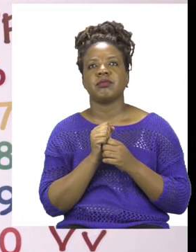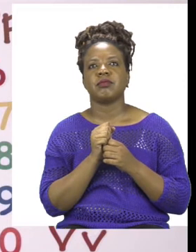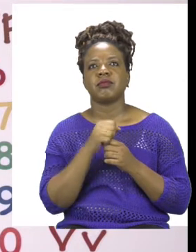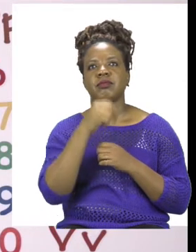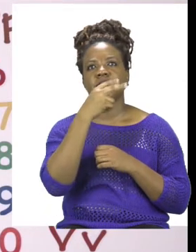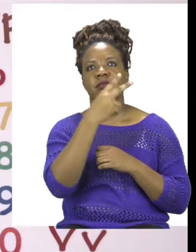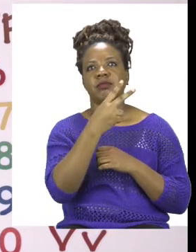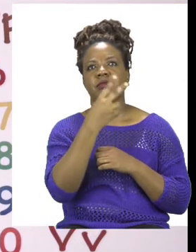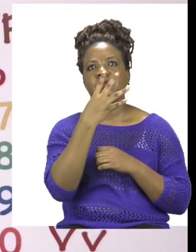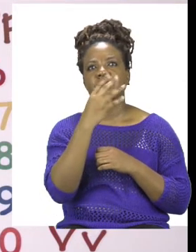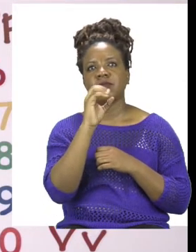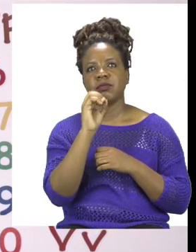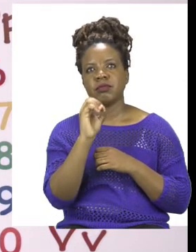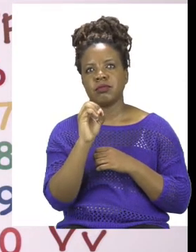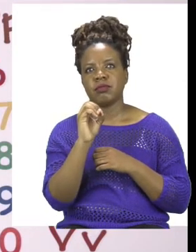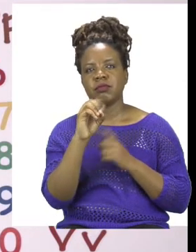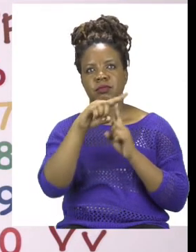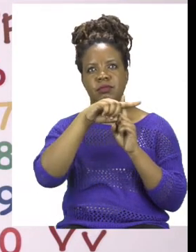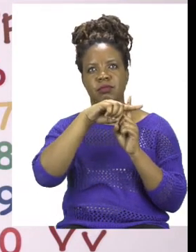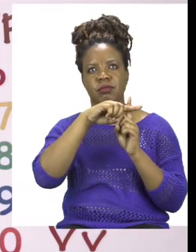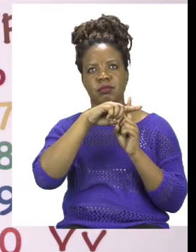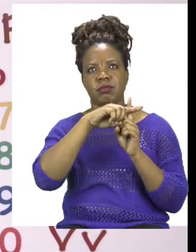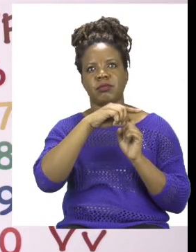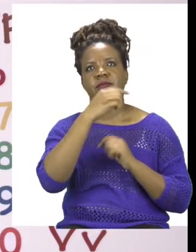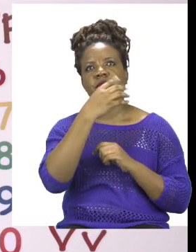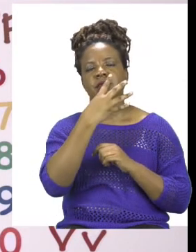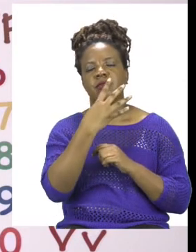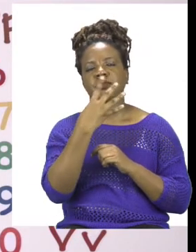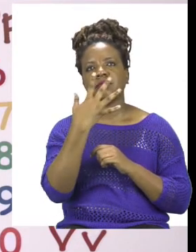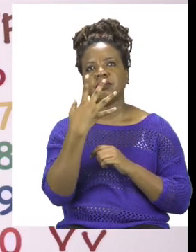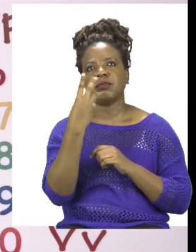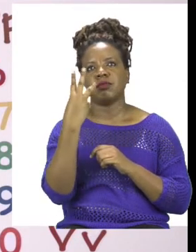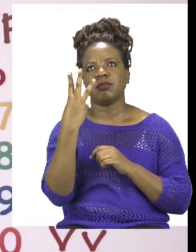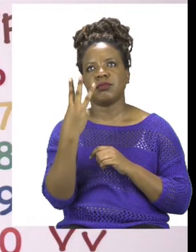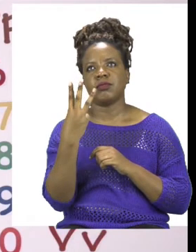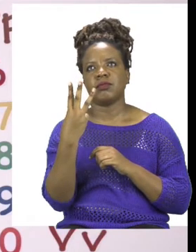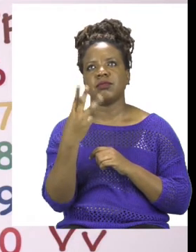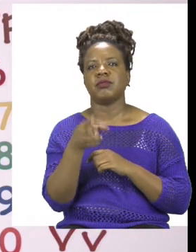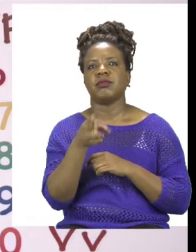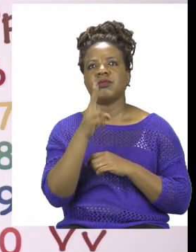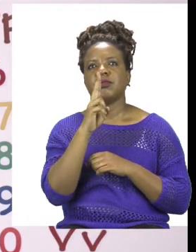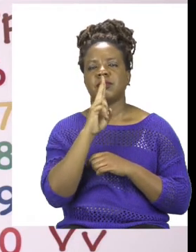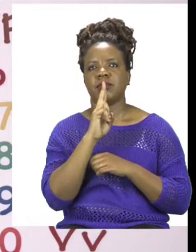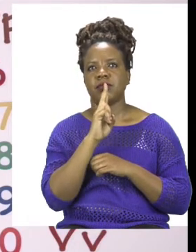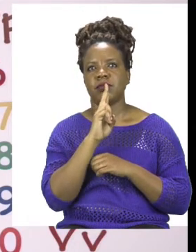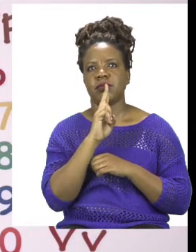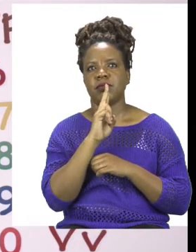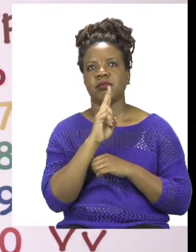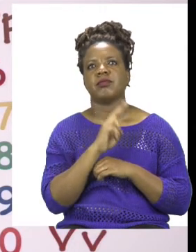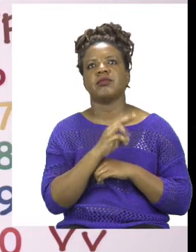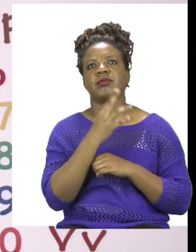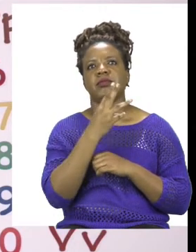240 plus 453 will equal